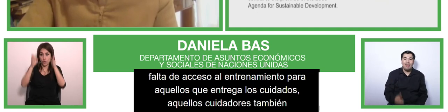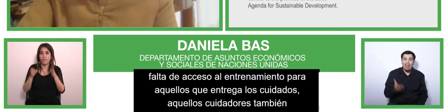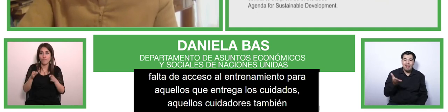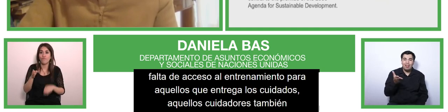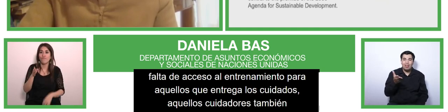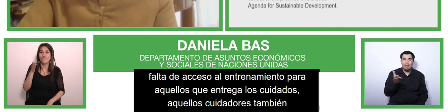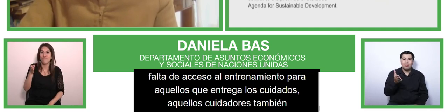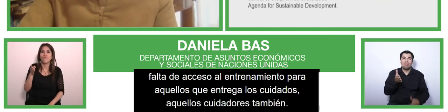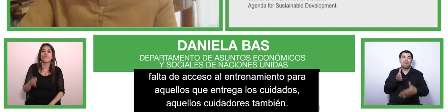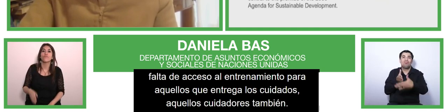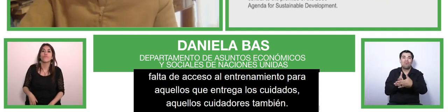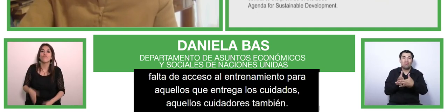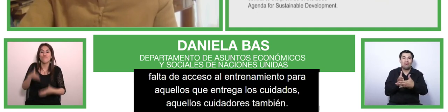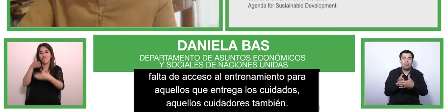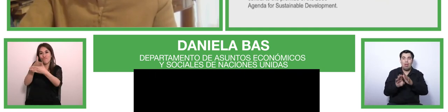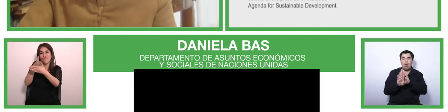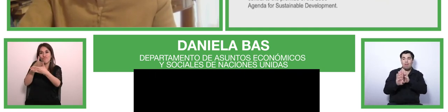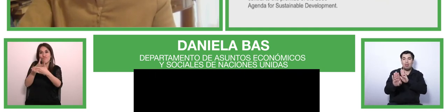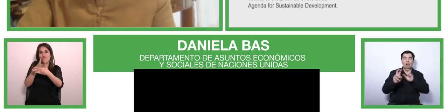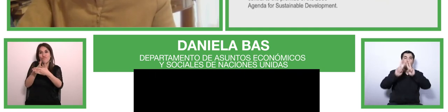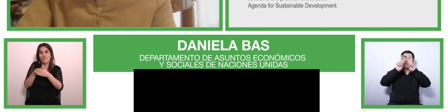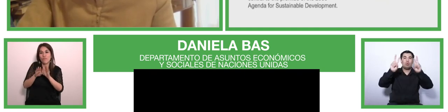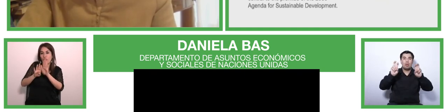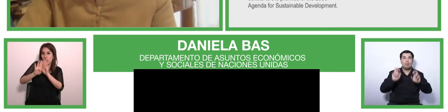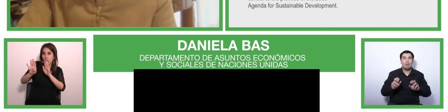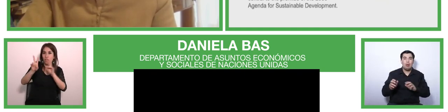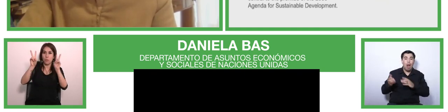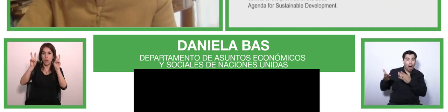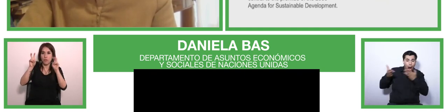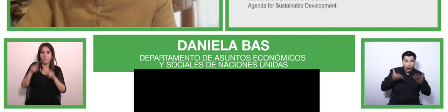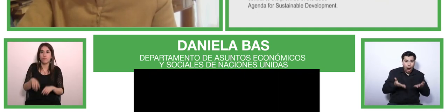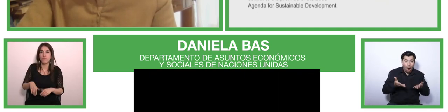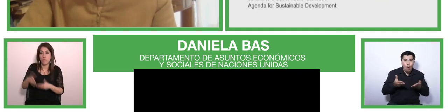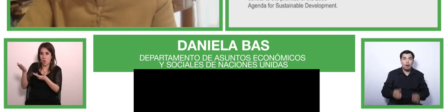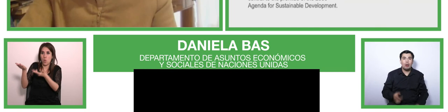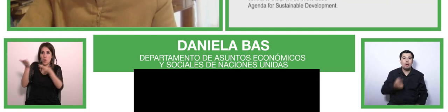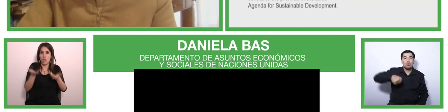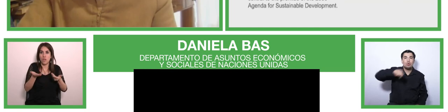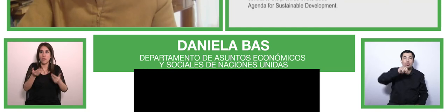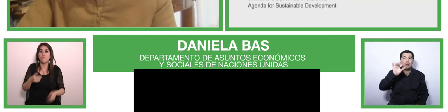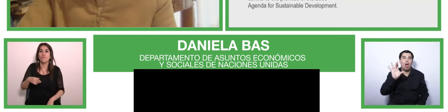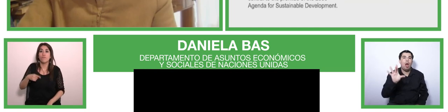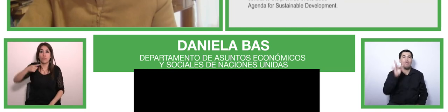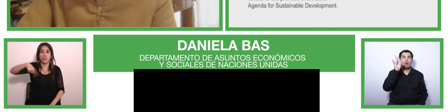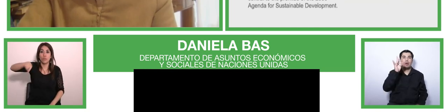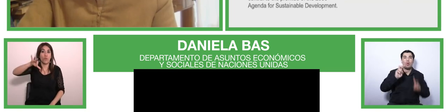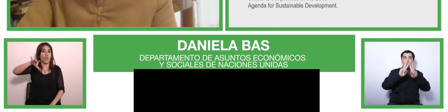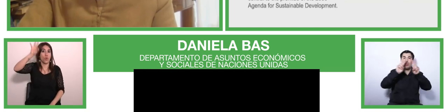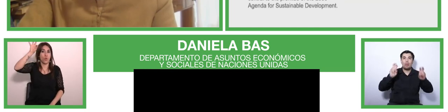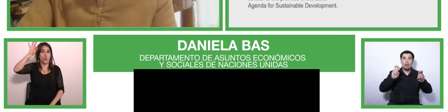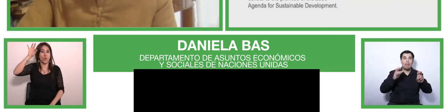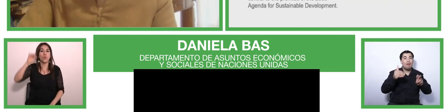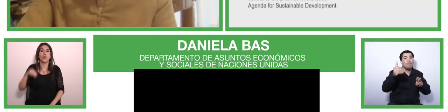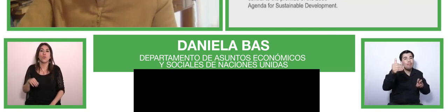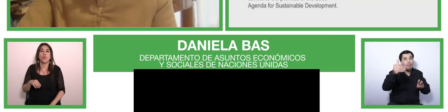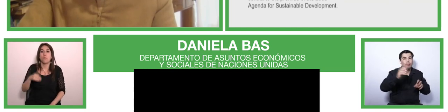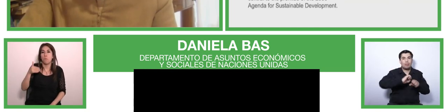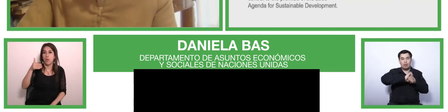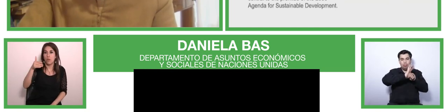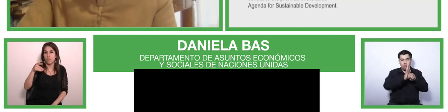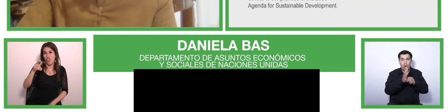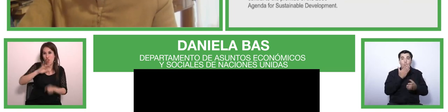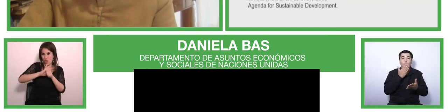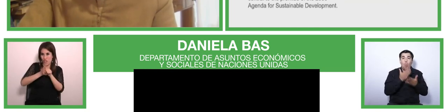we are addressing the post pandemic future and the inclusion of persons with disabilities as a central promise